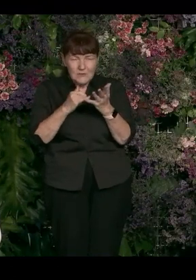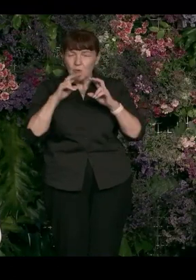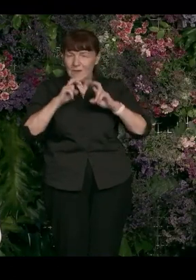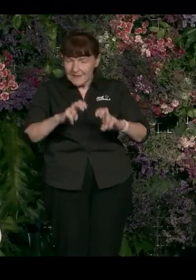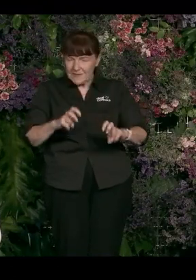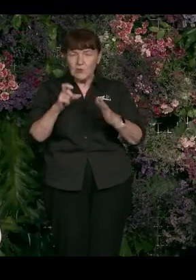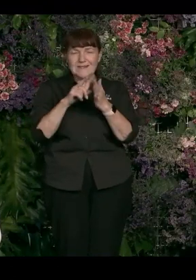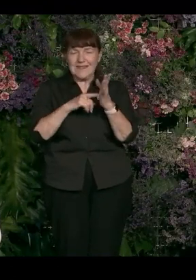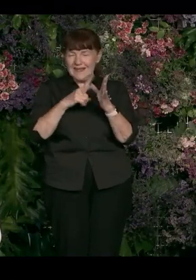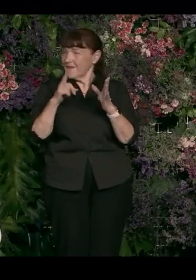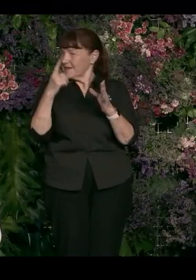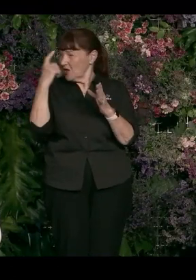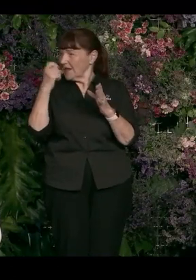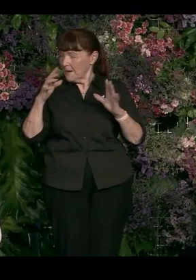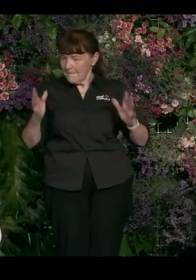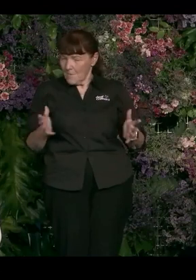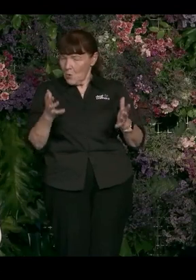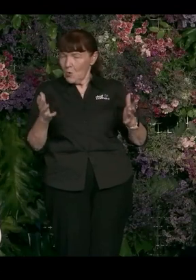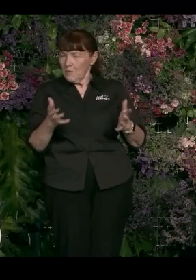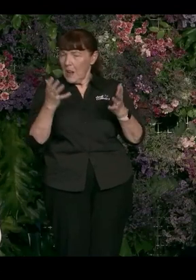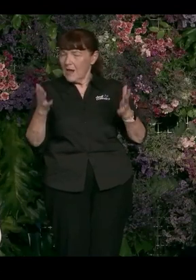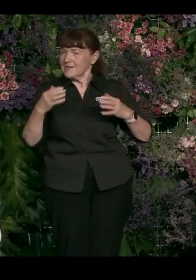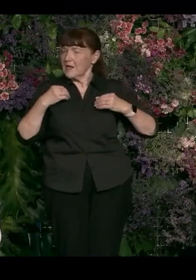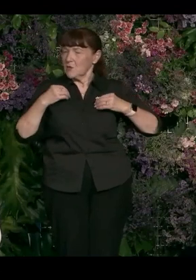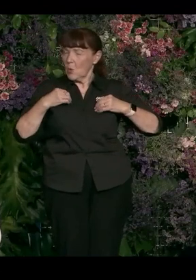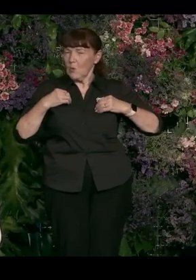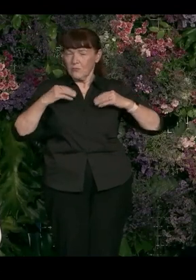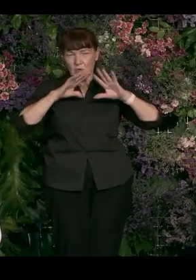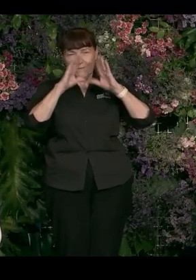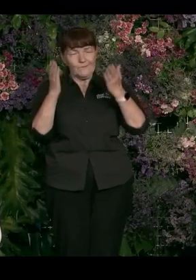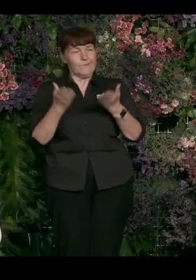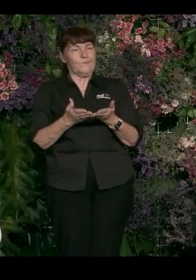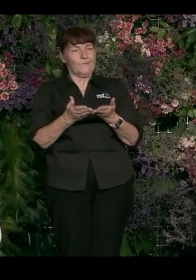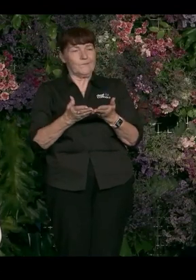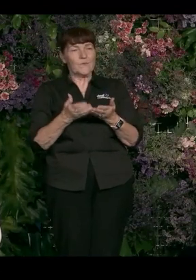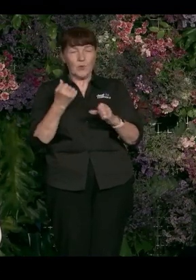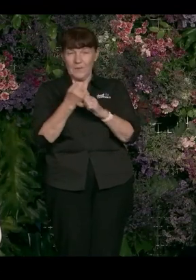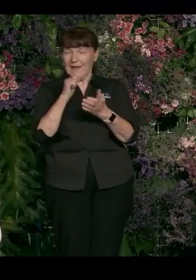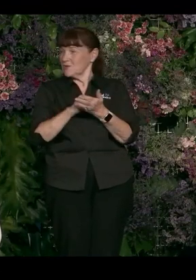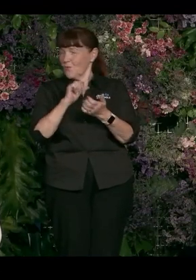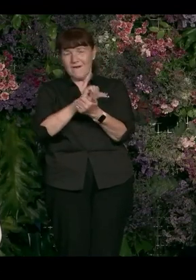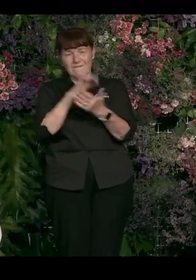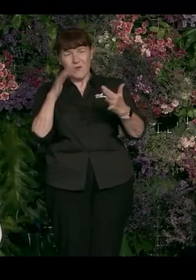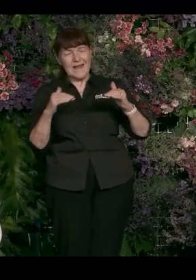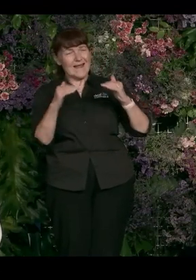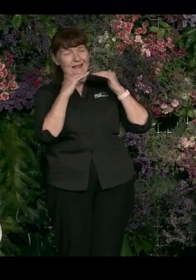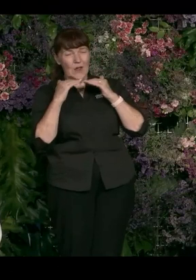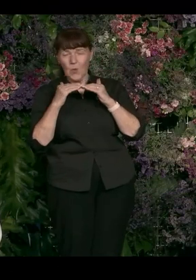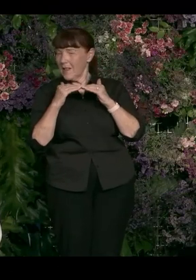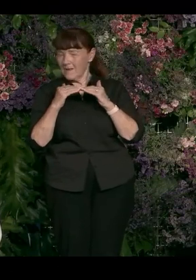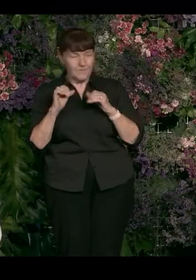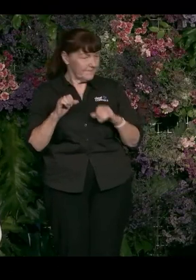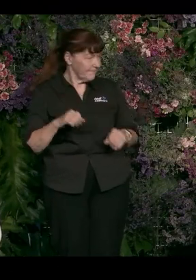good stuff. But that's the idea. It's mobilizing as a corporate community globally to make sure that we're free and equal and understood.